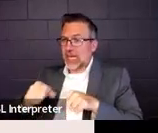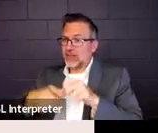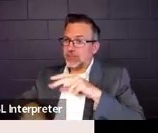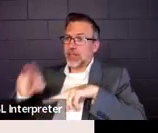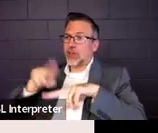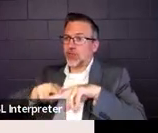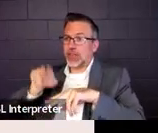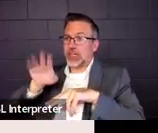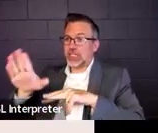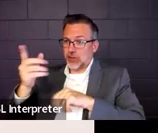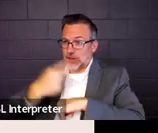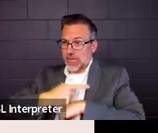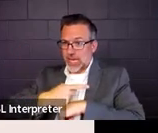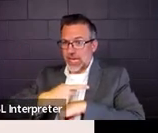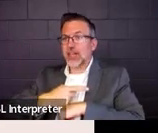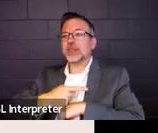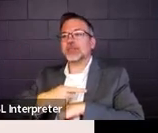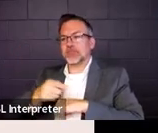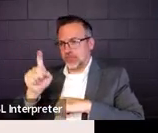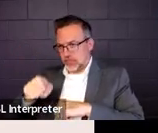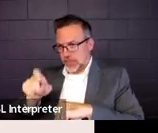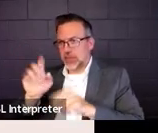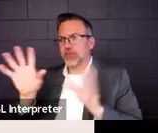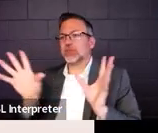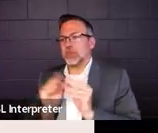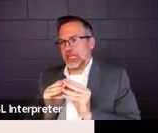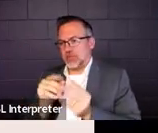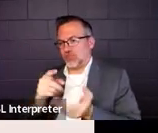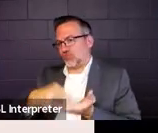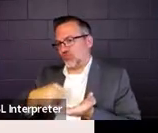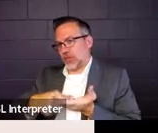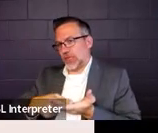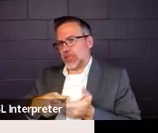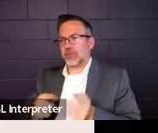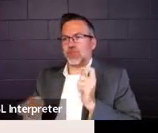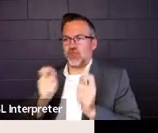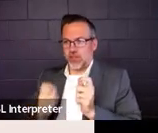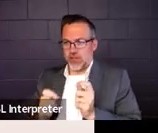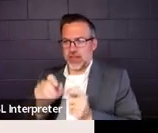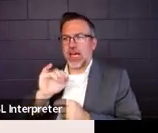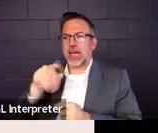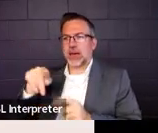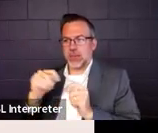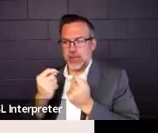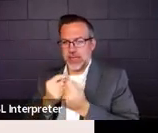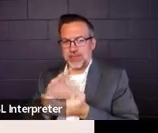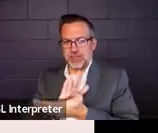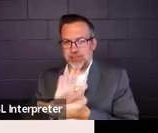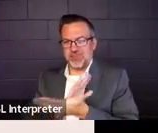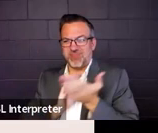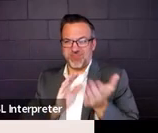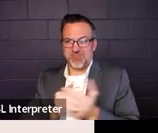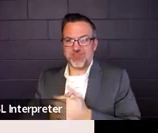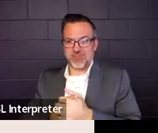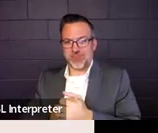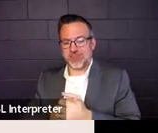needs to be looked at and revised as needed, which is what this says.